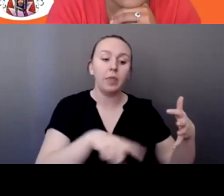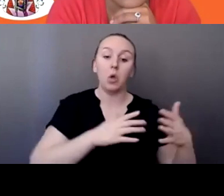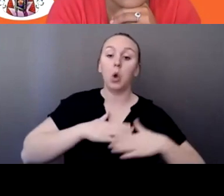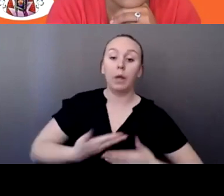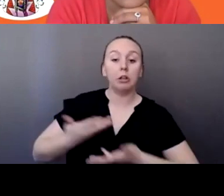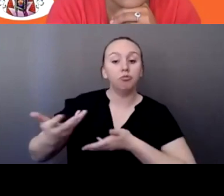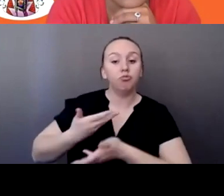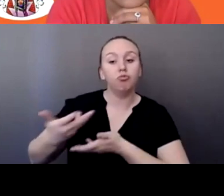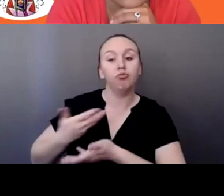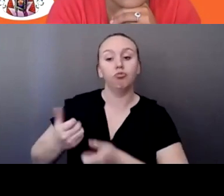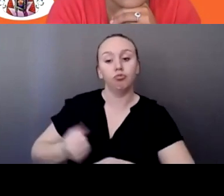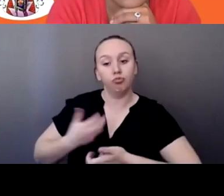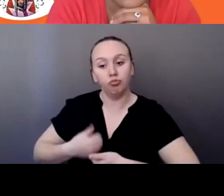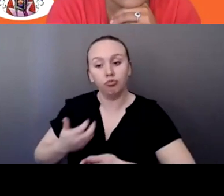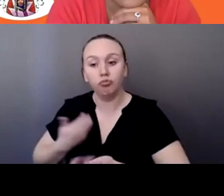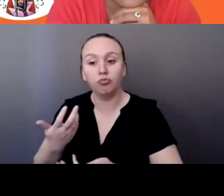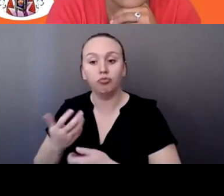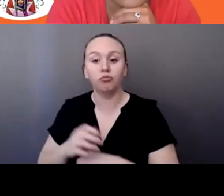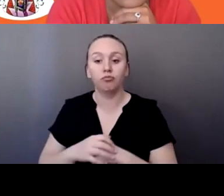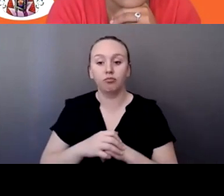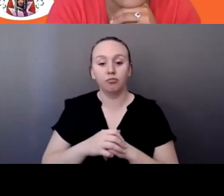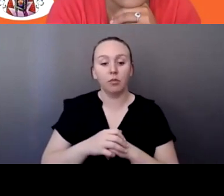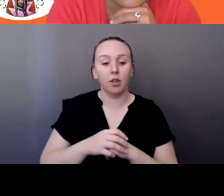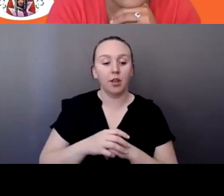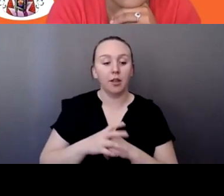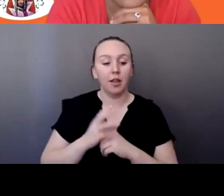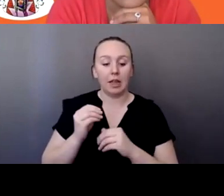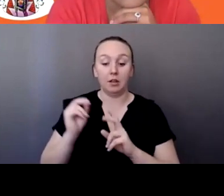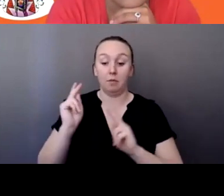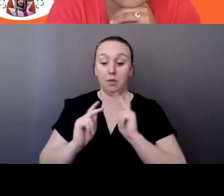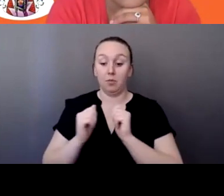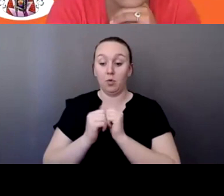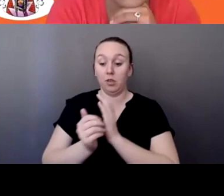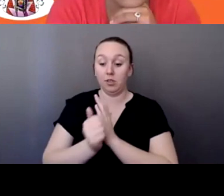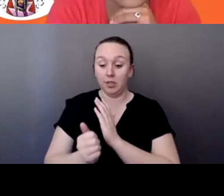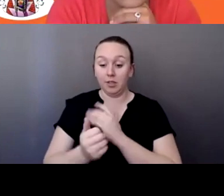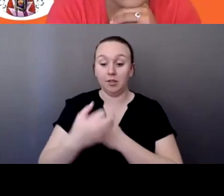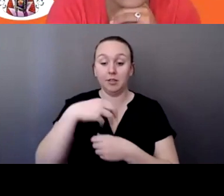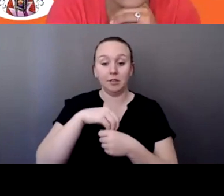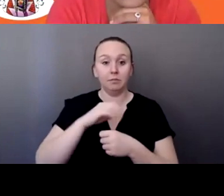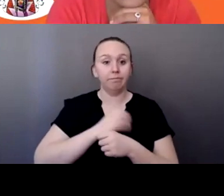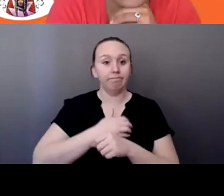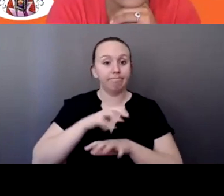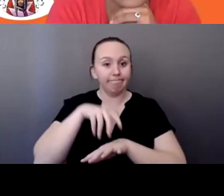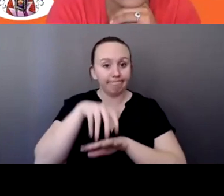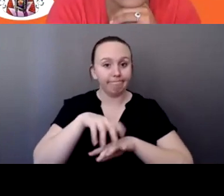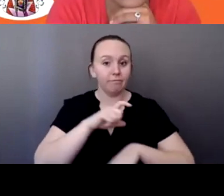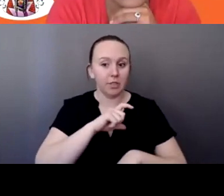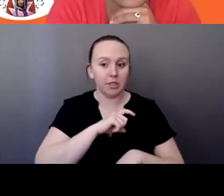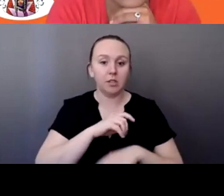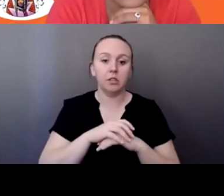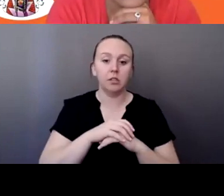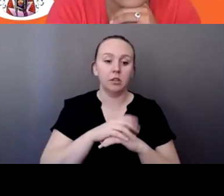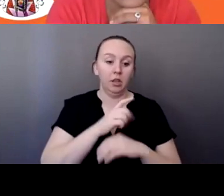and tell them what was going on and people with the skills, even in our own tribal police department back then, which was,